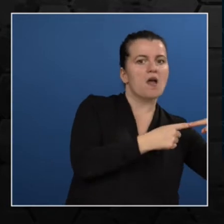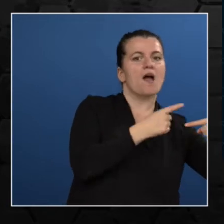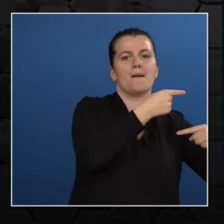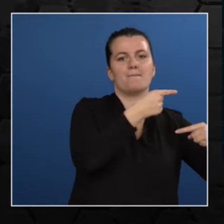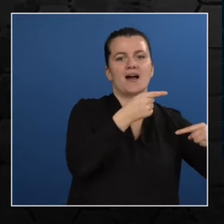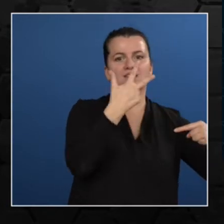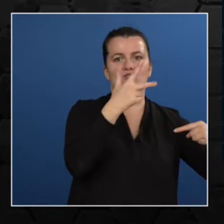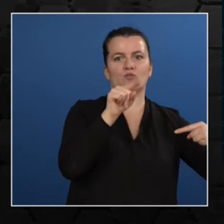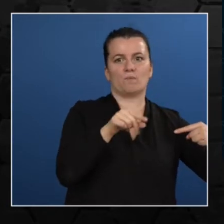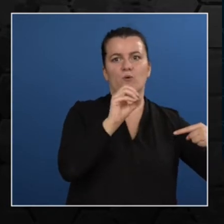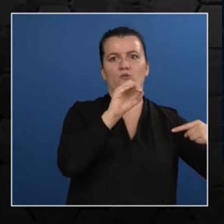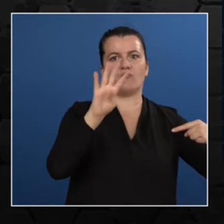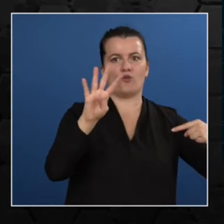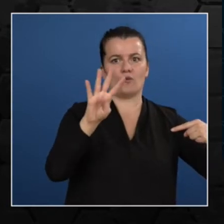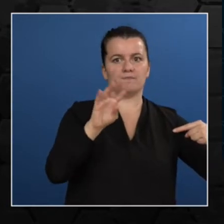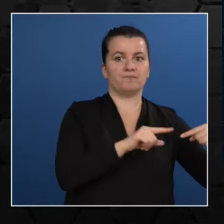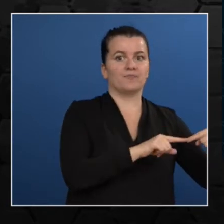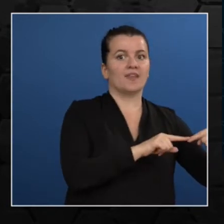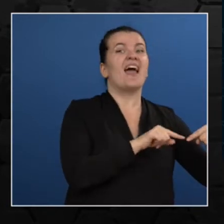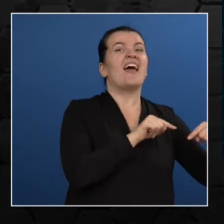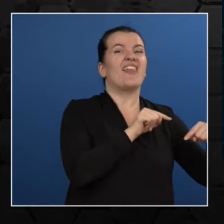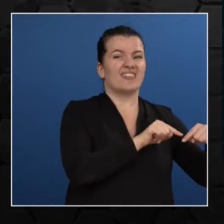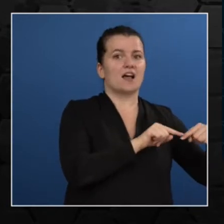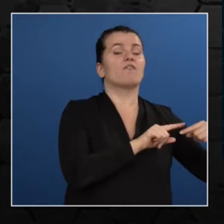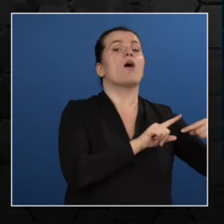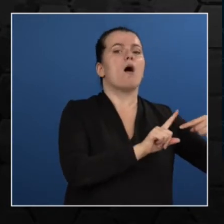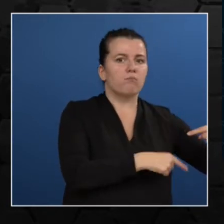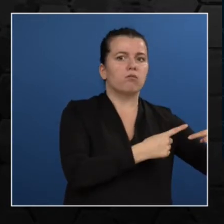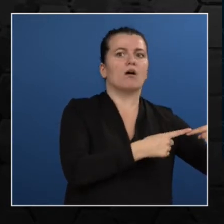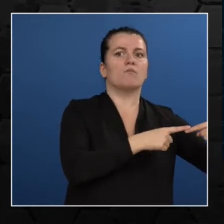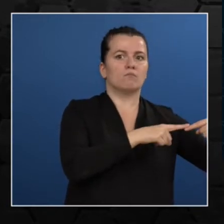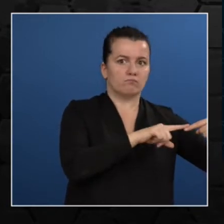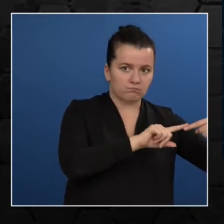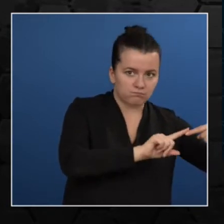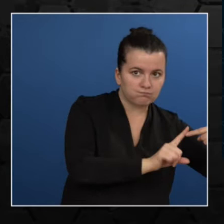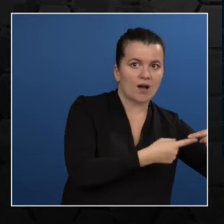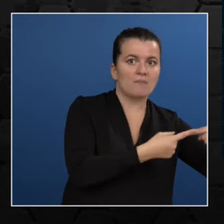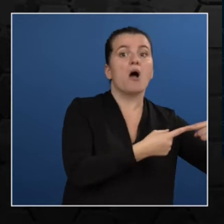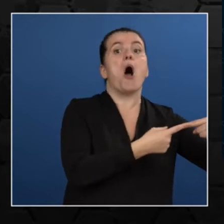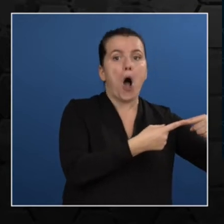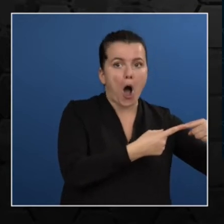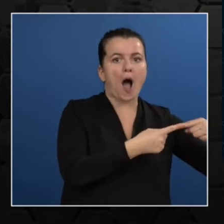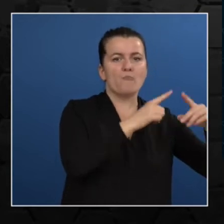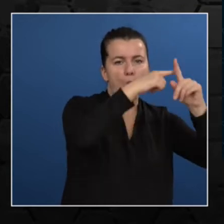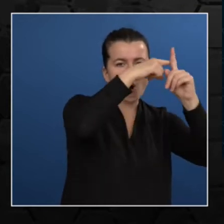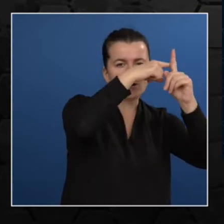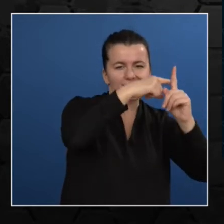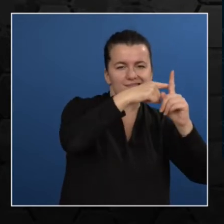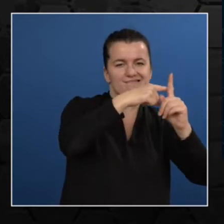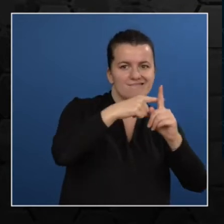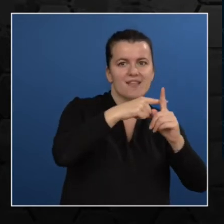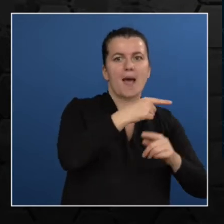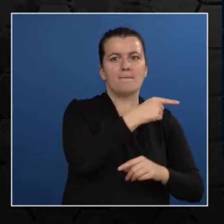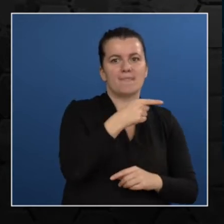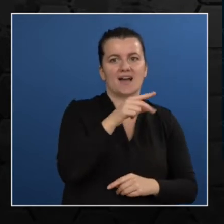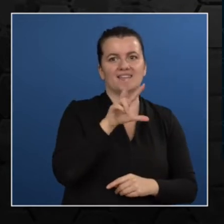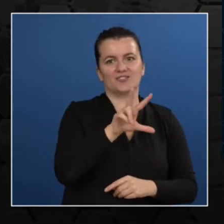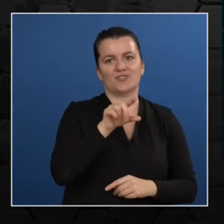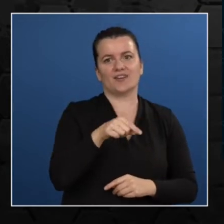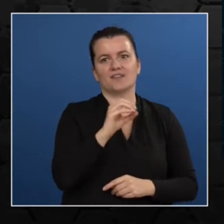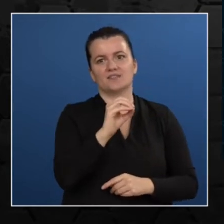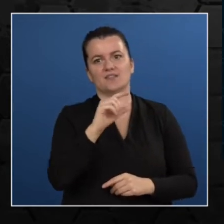from minus 3.04 to minus 3.07. We keep on doing or we keep on repeating these iterations